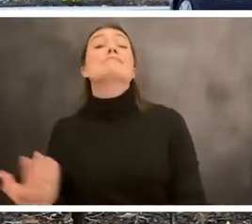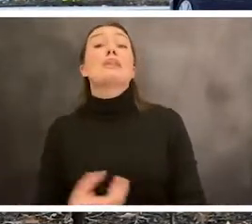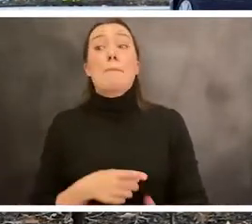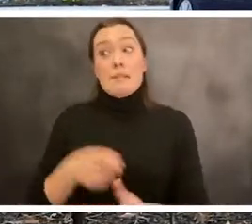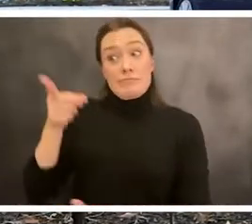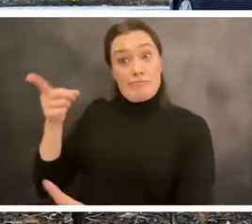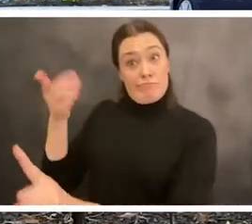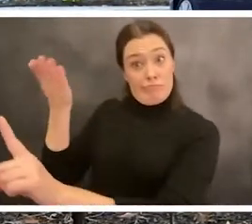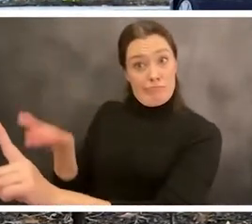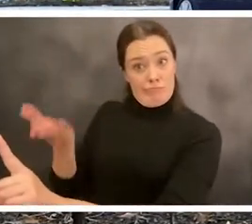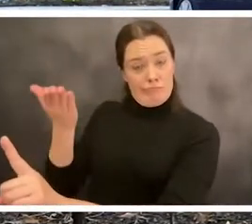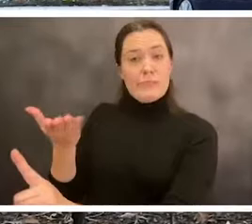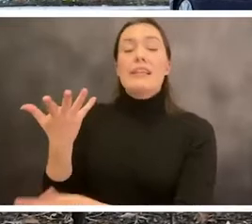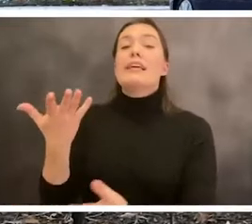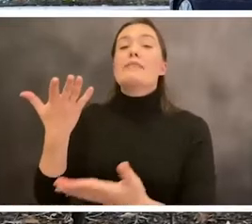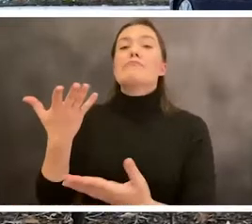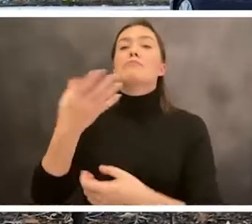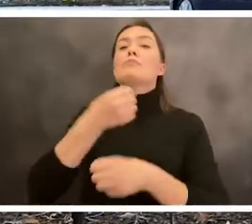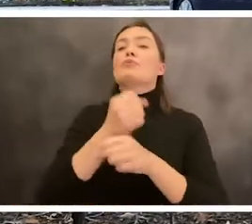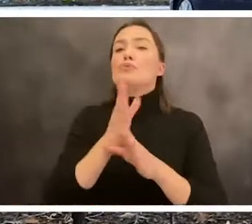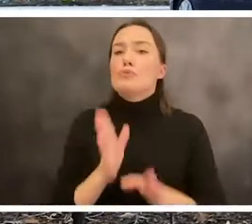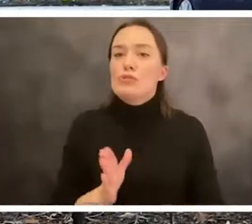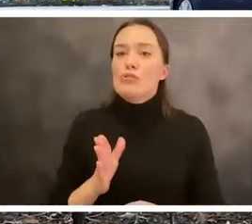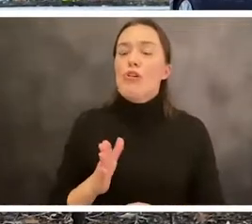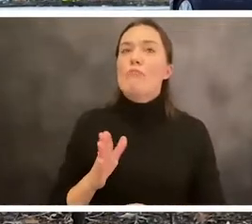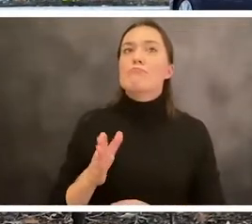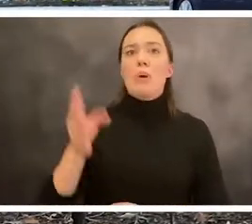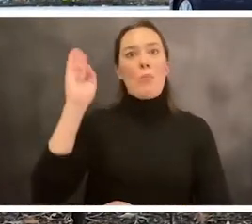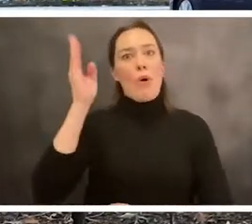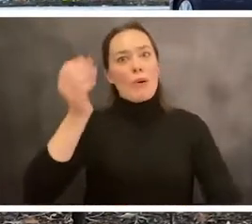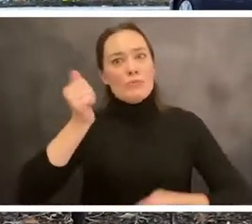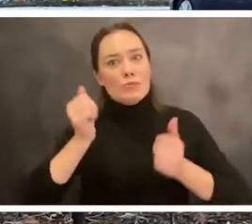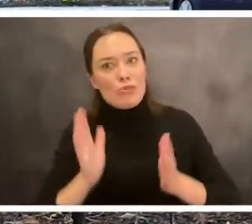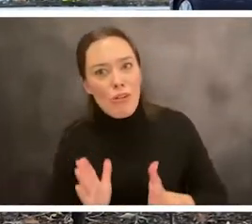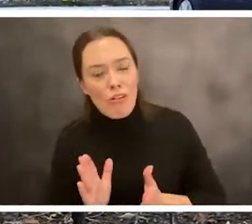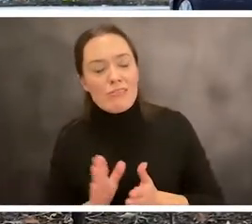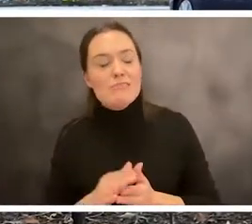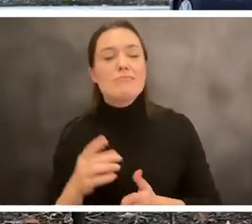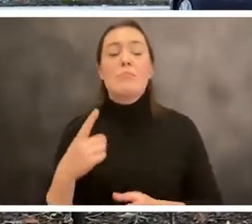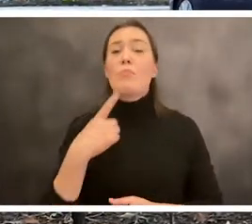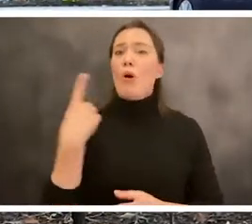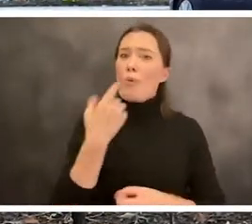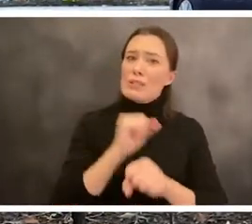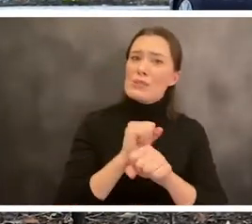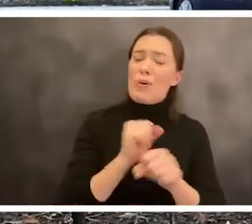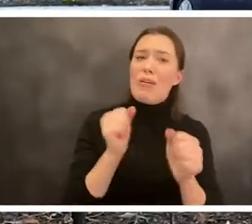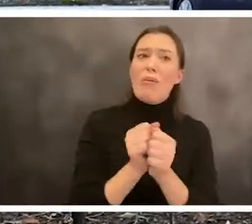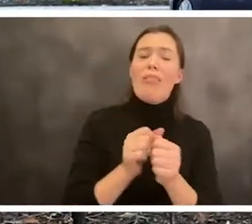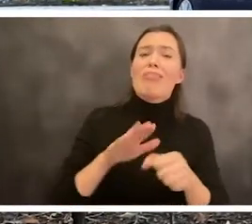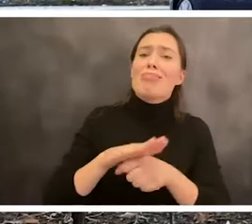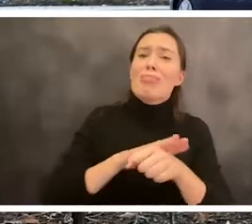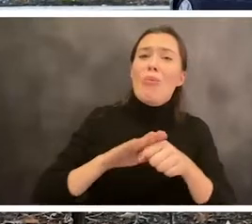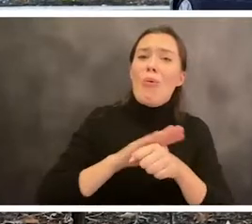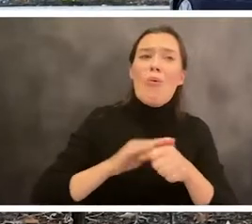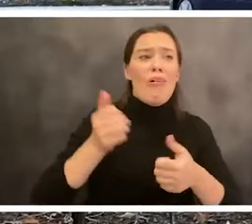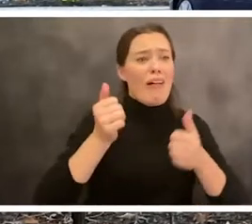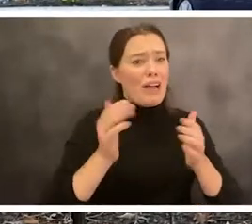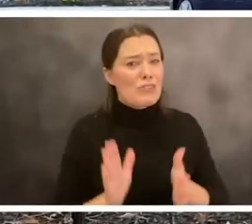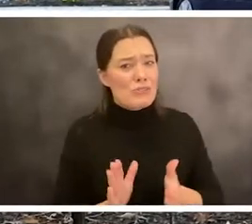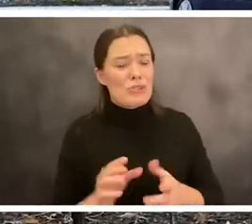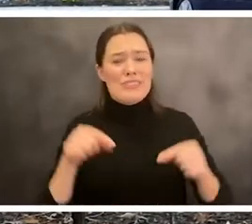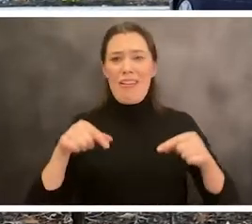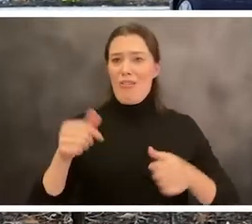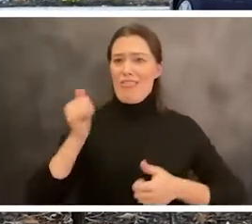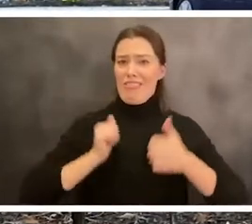musical. It was always a Broadway musical with only local talent. And he did it here at McCarter